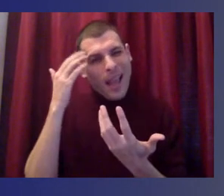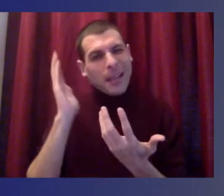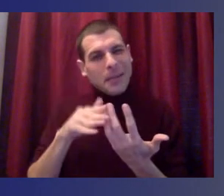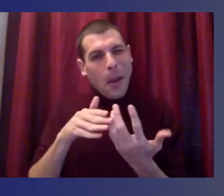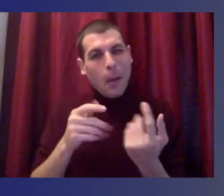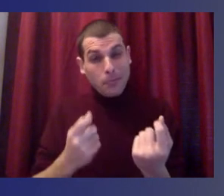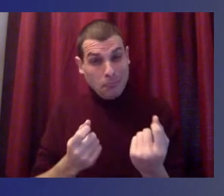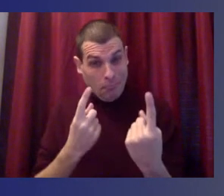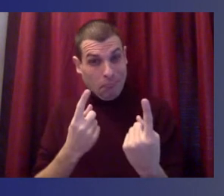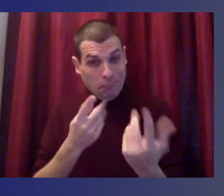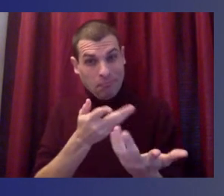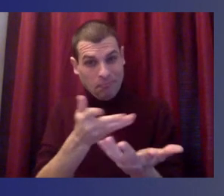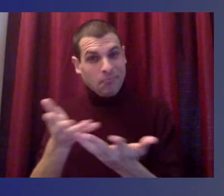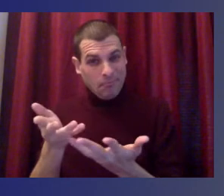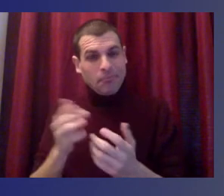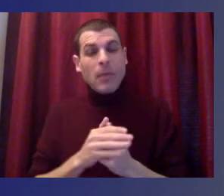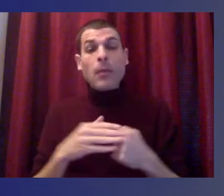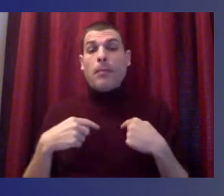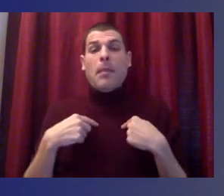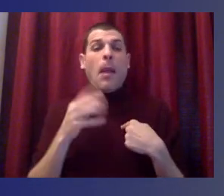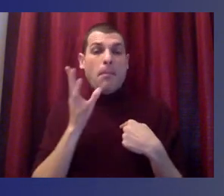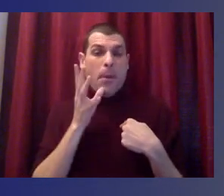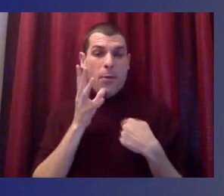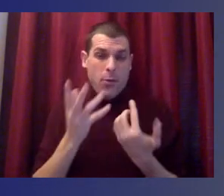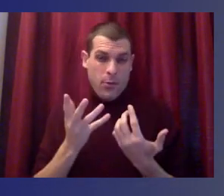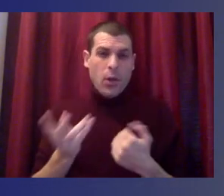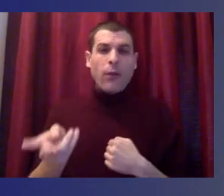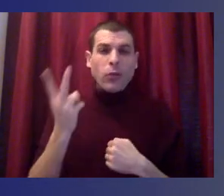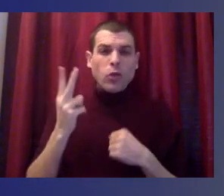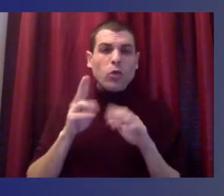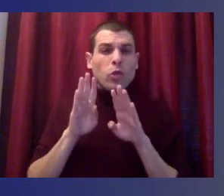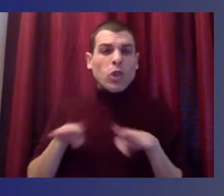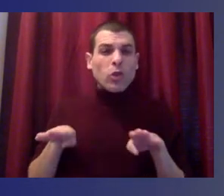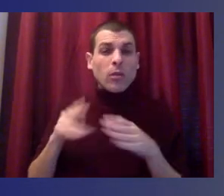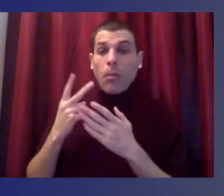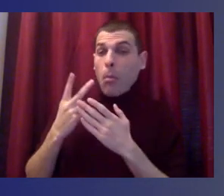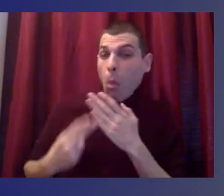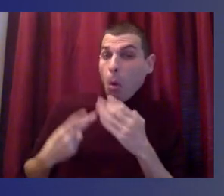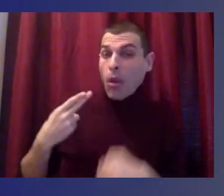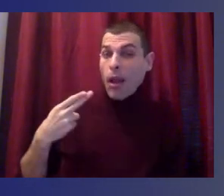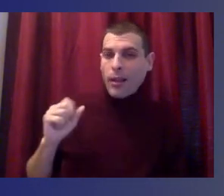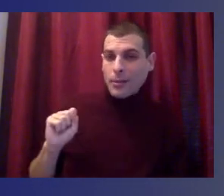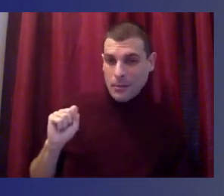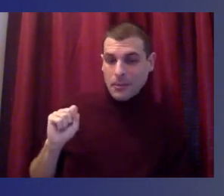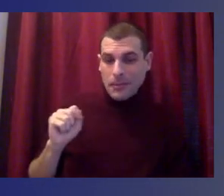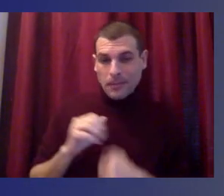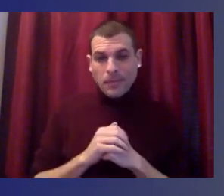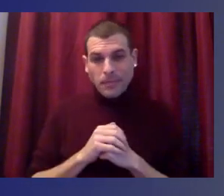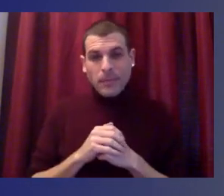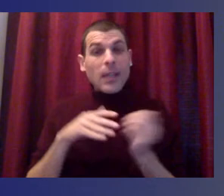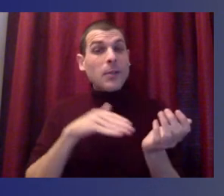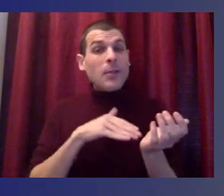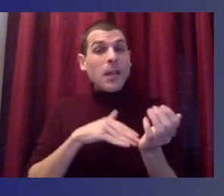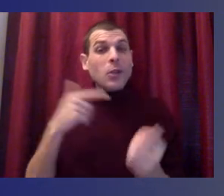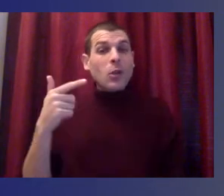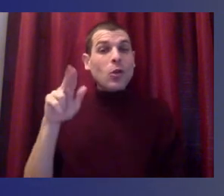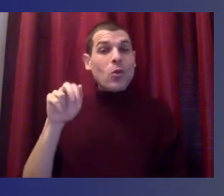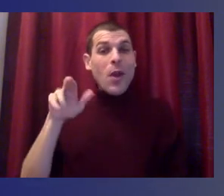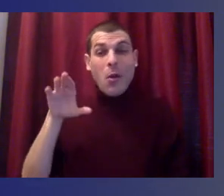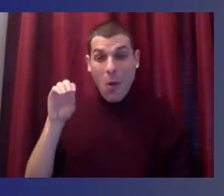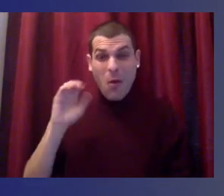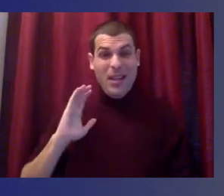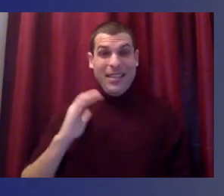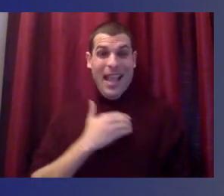personal note, I'm a mother of two children who just started high school. This fall, Dr. Guerrero is our superintendent.